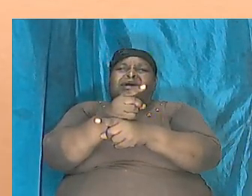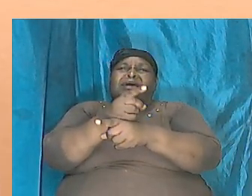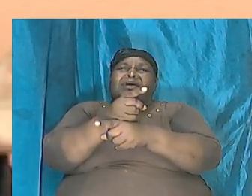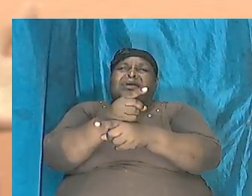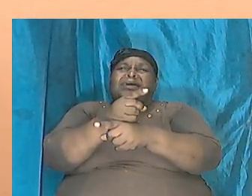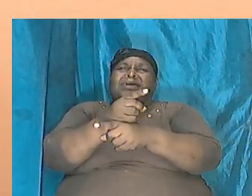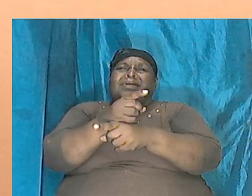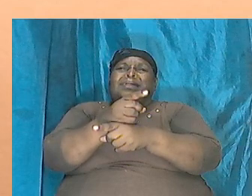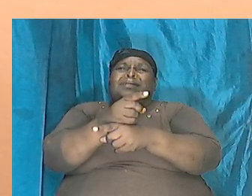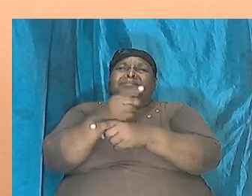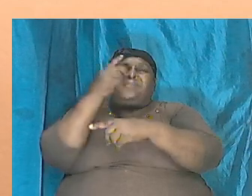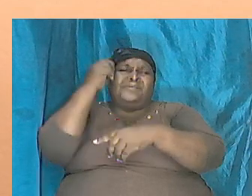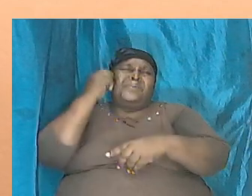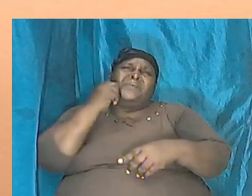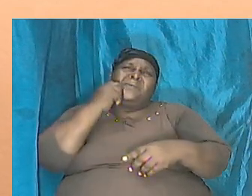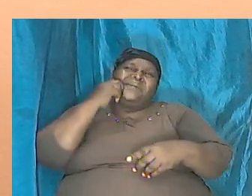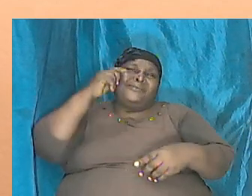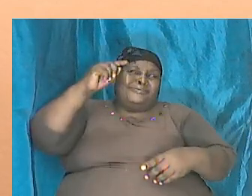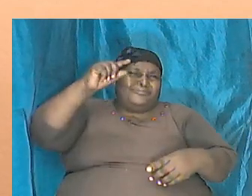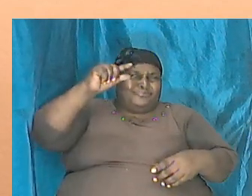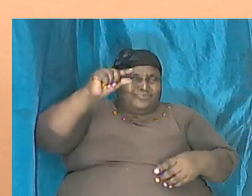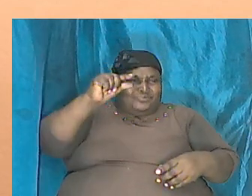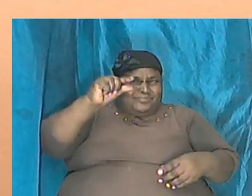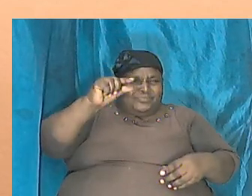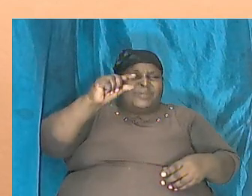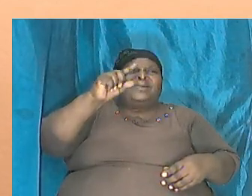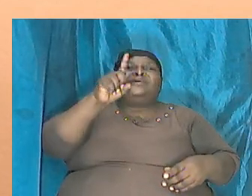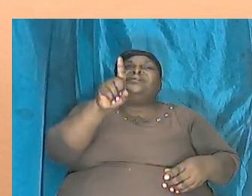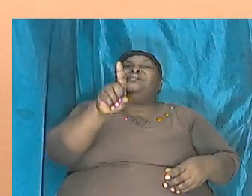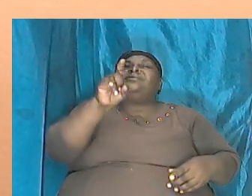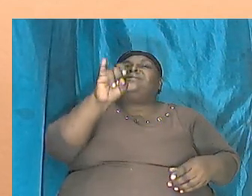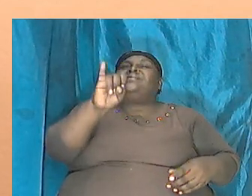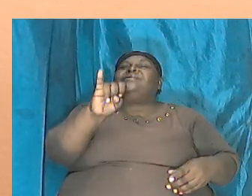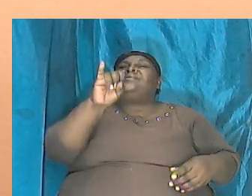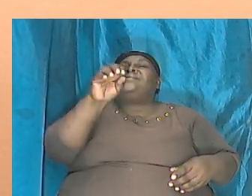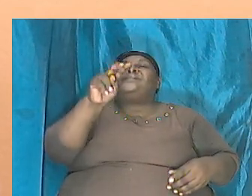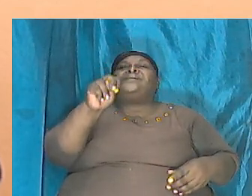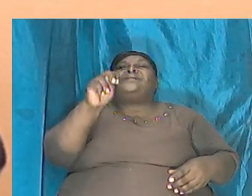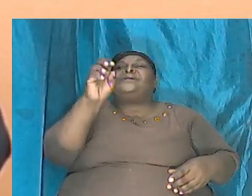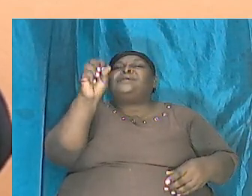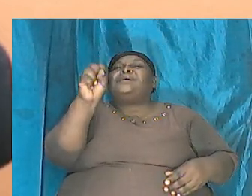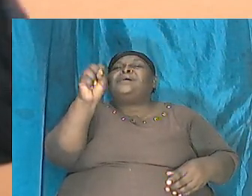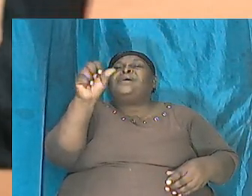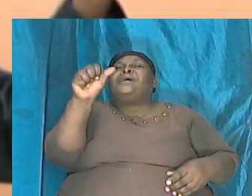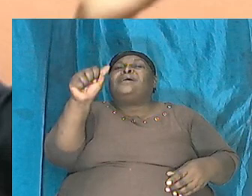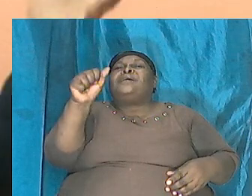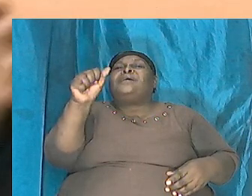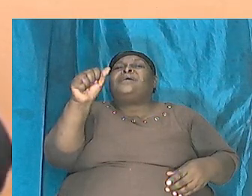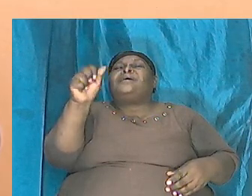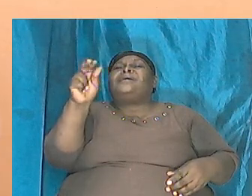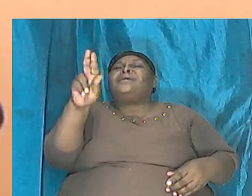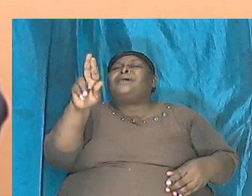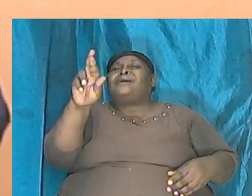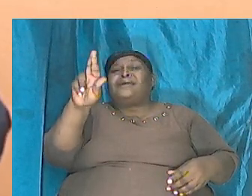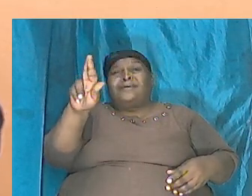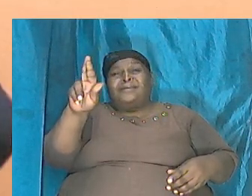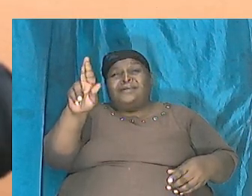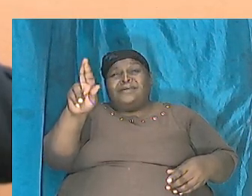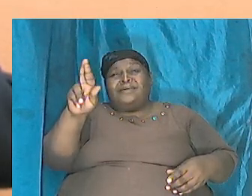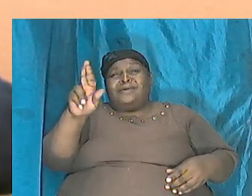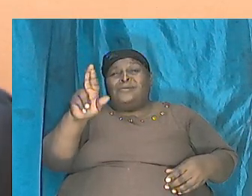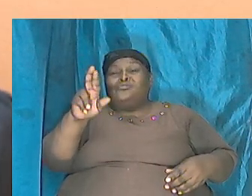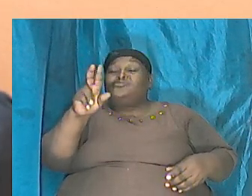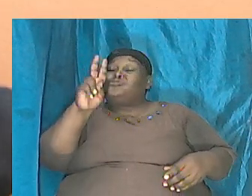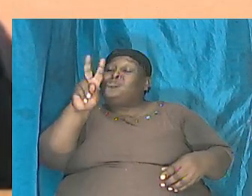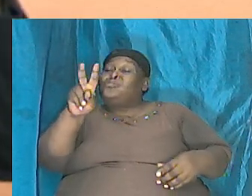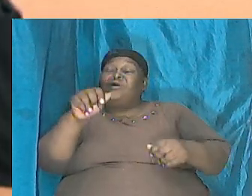term preteen to show it's small enough could easily hold and not only that the argument is if two of